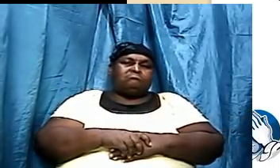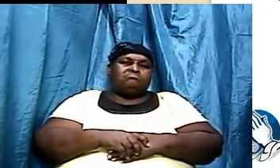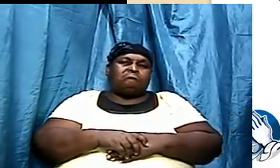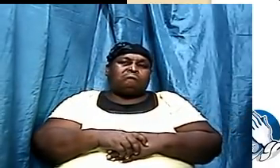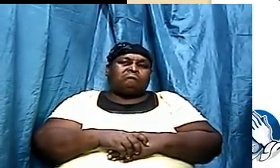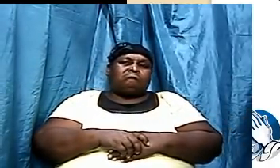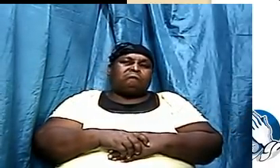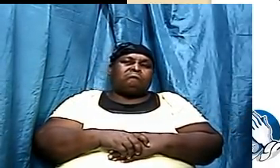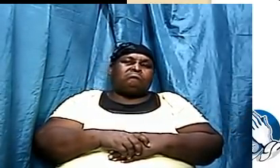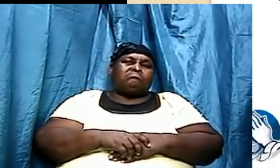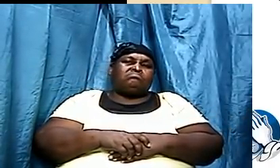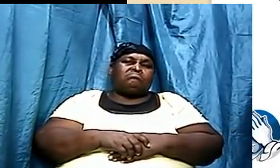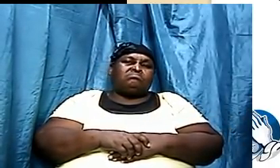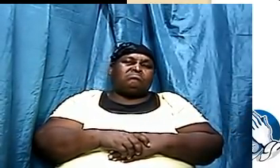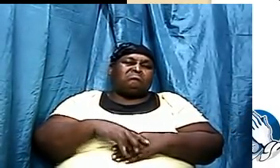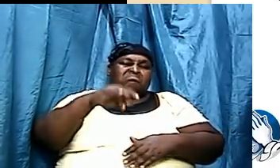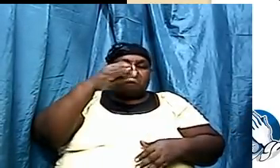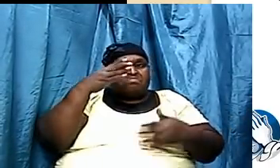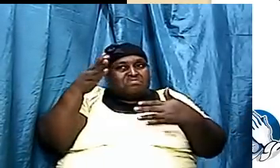probably didn't know.